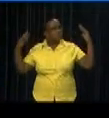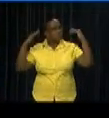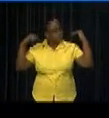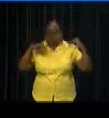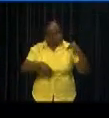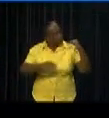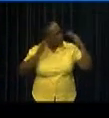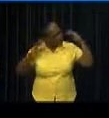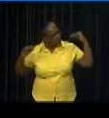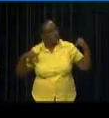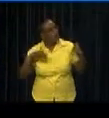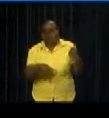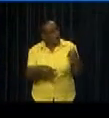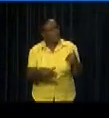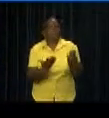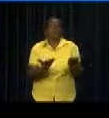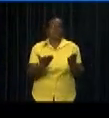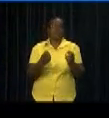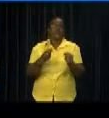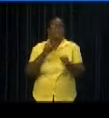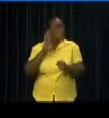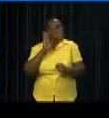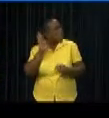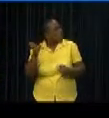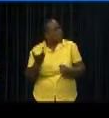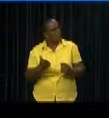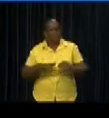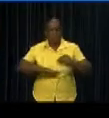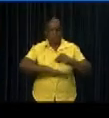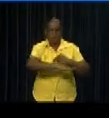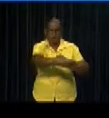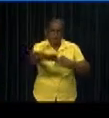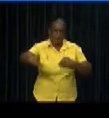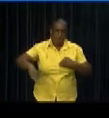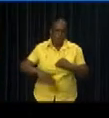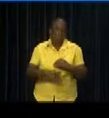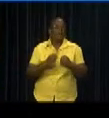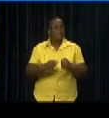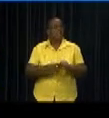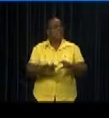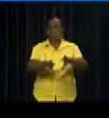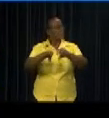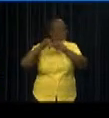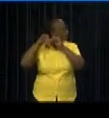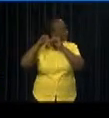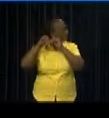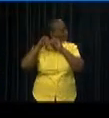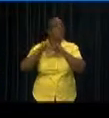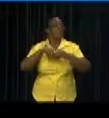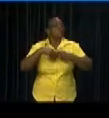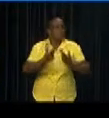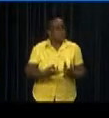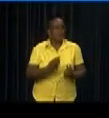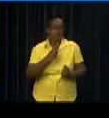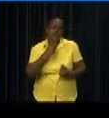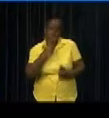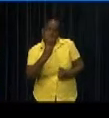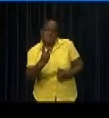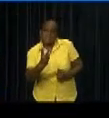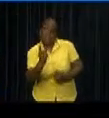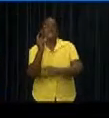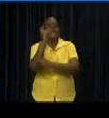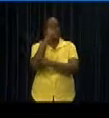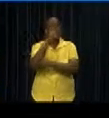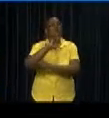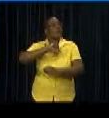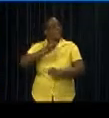waves underground. The sound waves are then reflected on the Earth's layers and can be observed on the Earth's surface. This